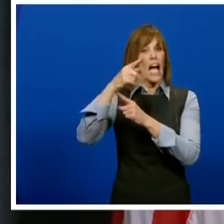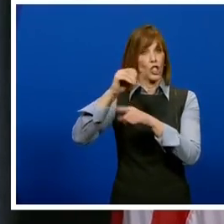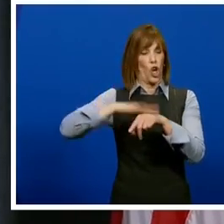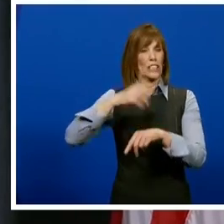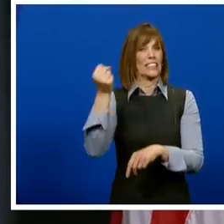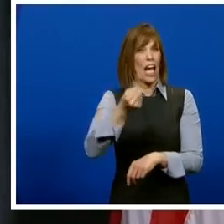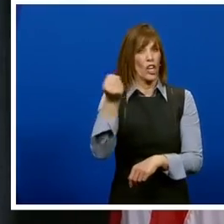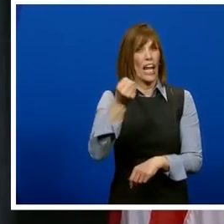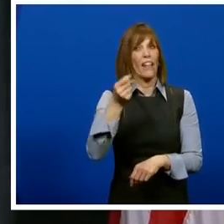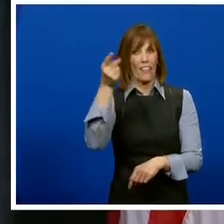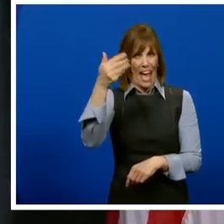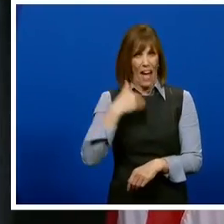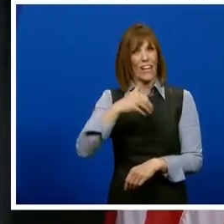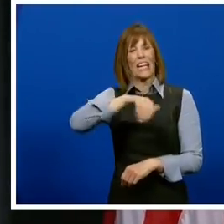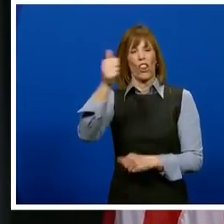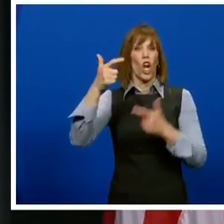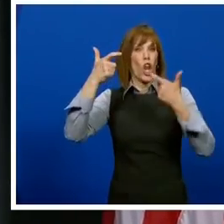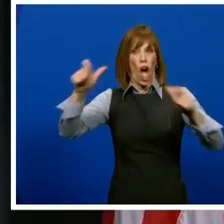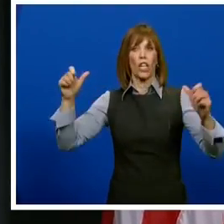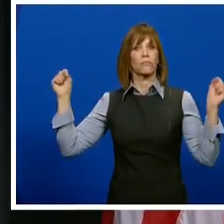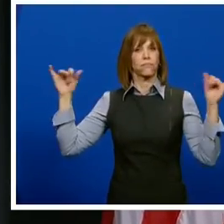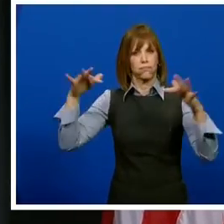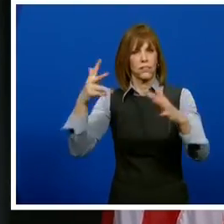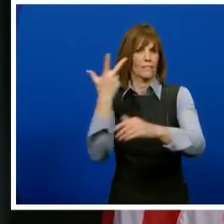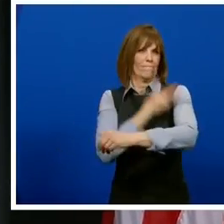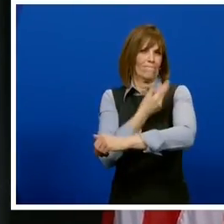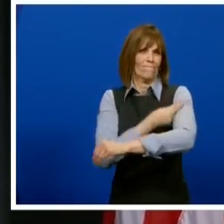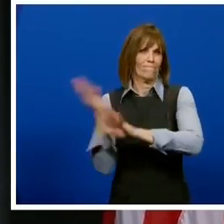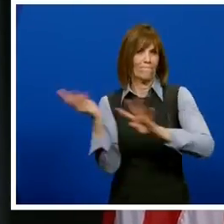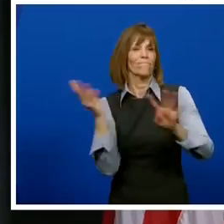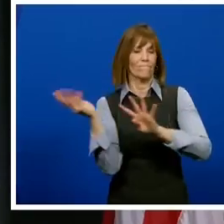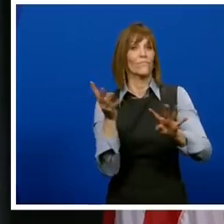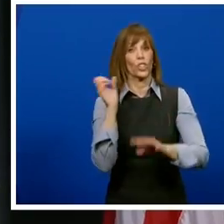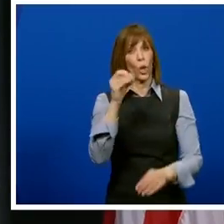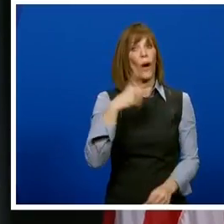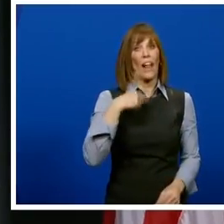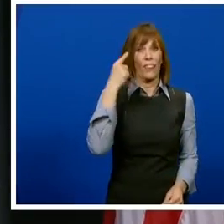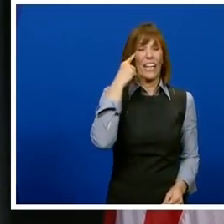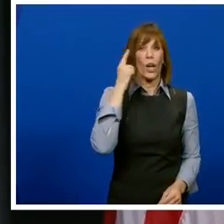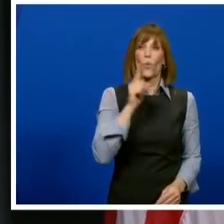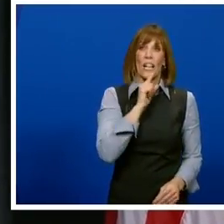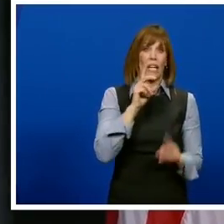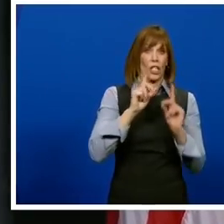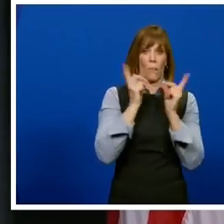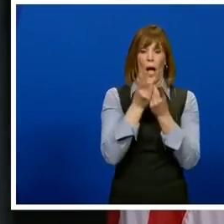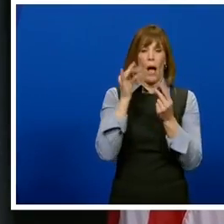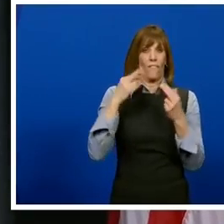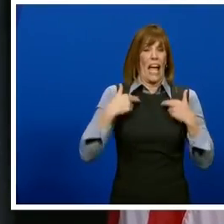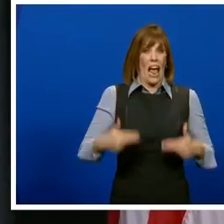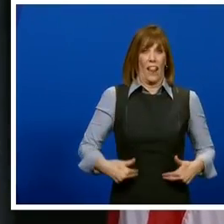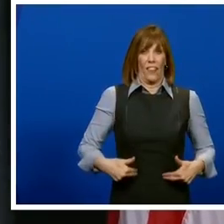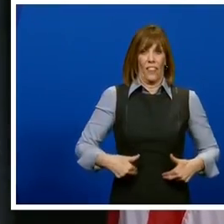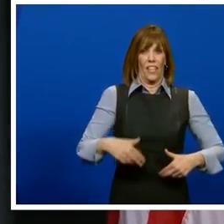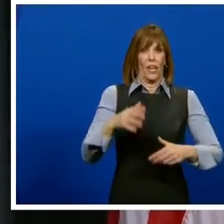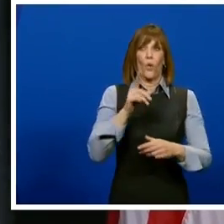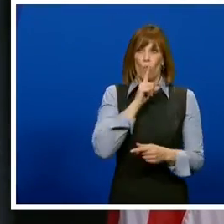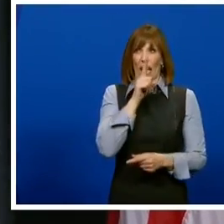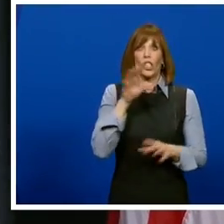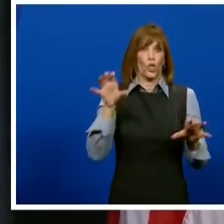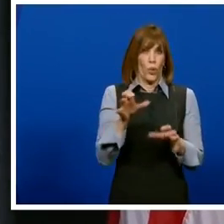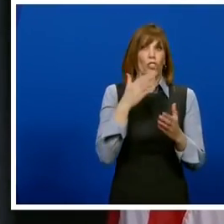Saturday, they have another large vaccination clinic. So I think is Department of Public Health continues to work with our